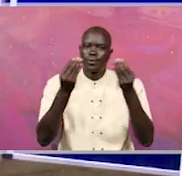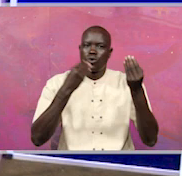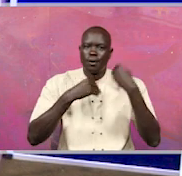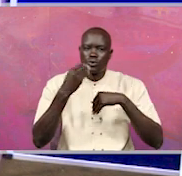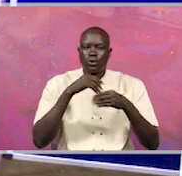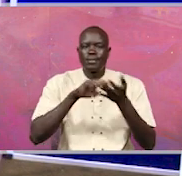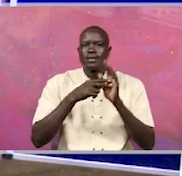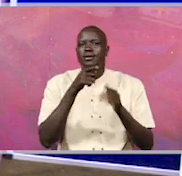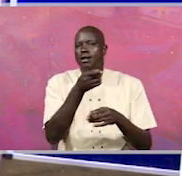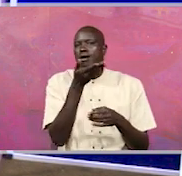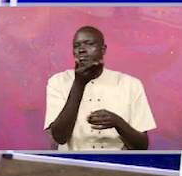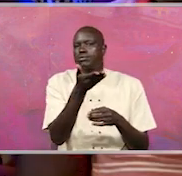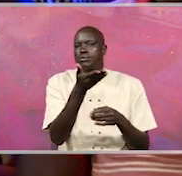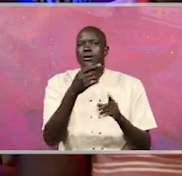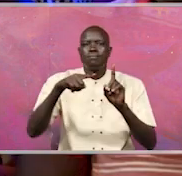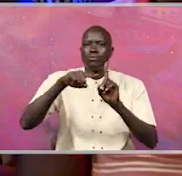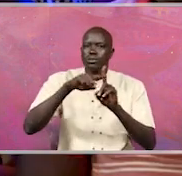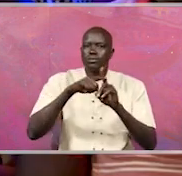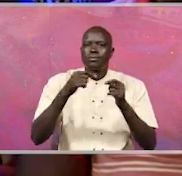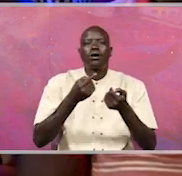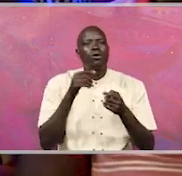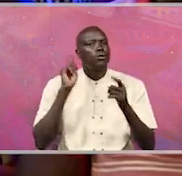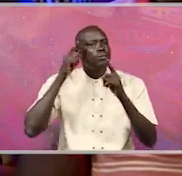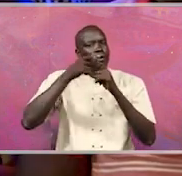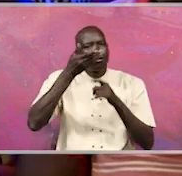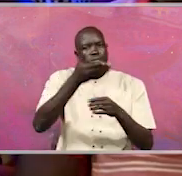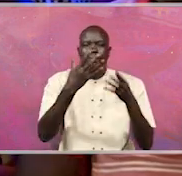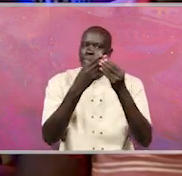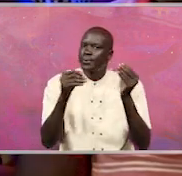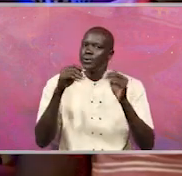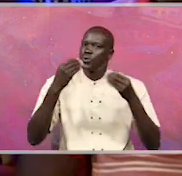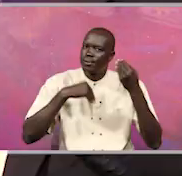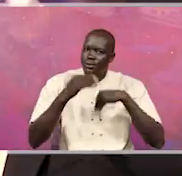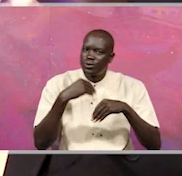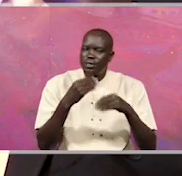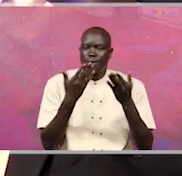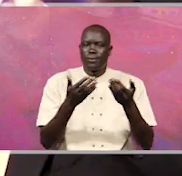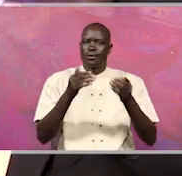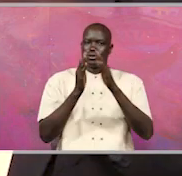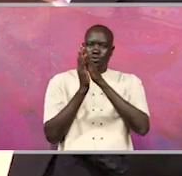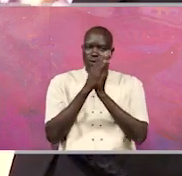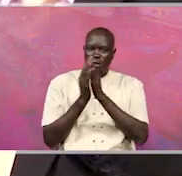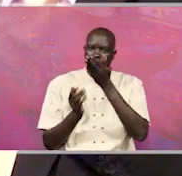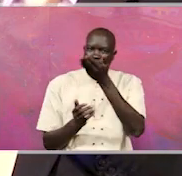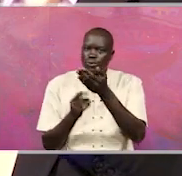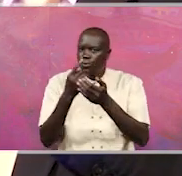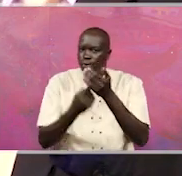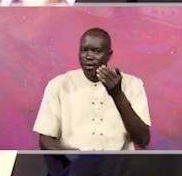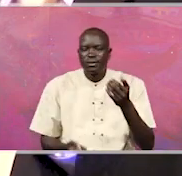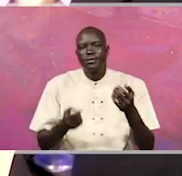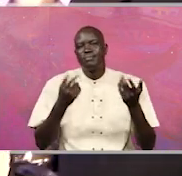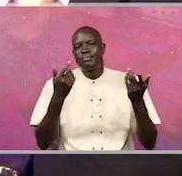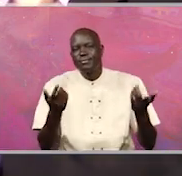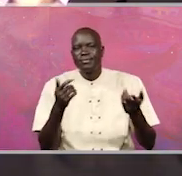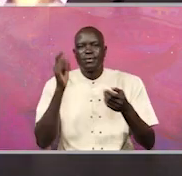there is the intent to fight corruption. Now, the story has been that we have been handling